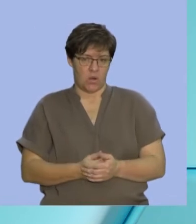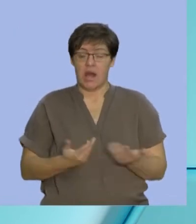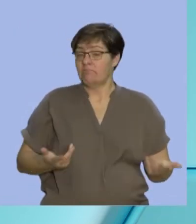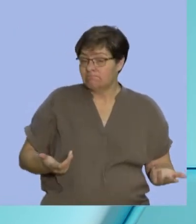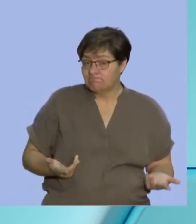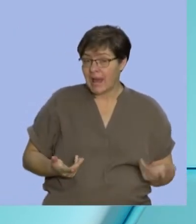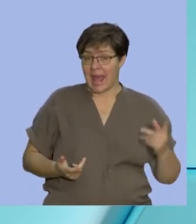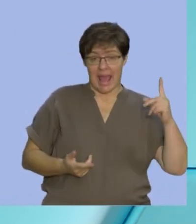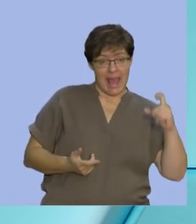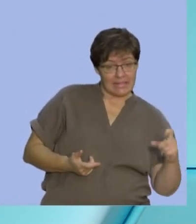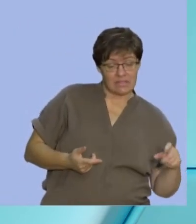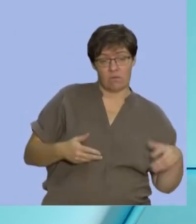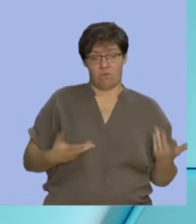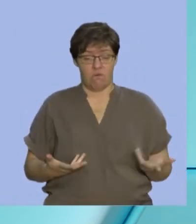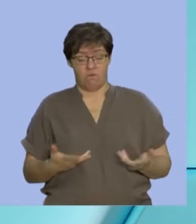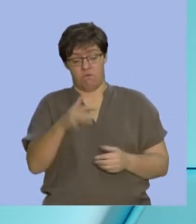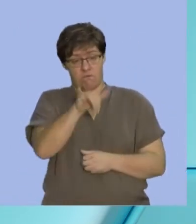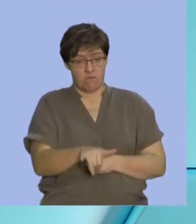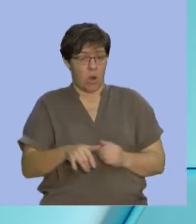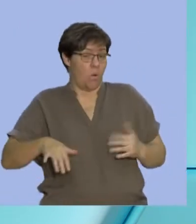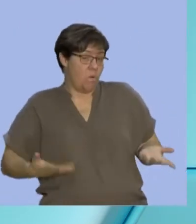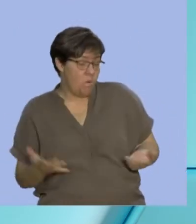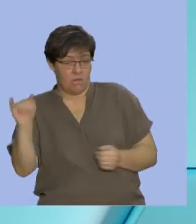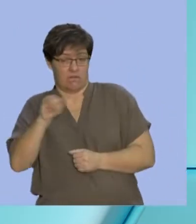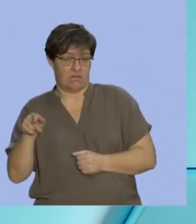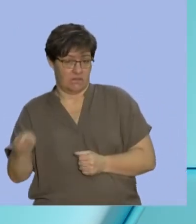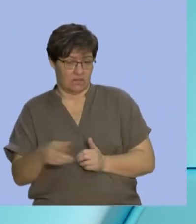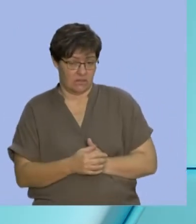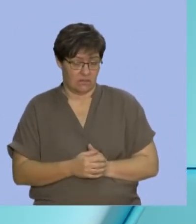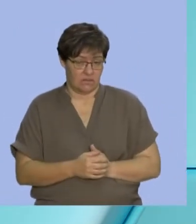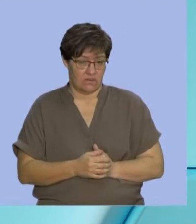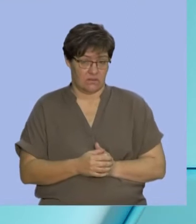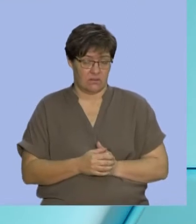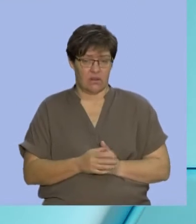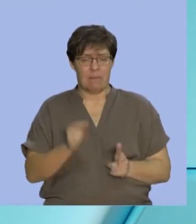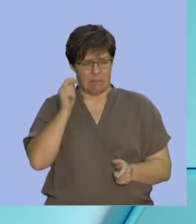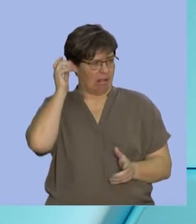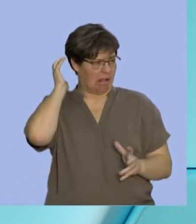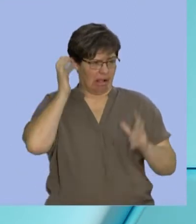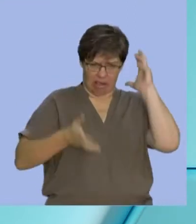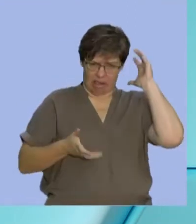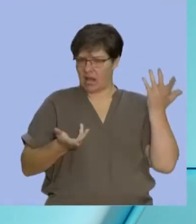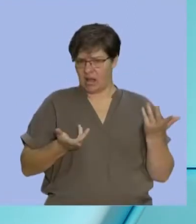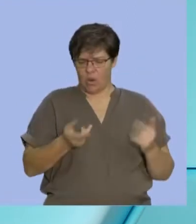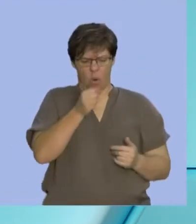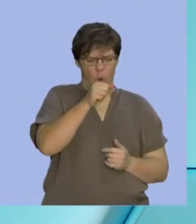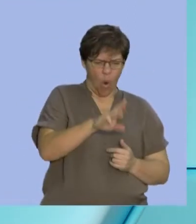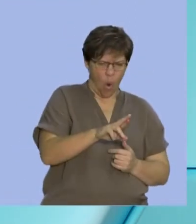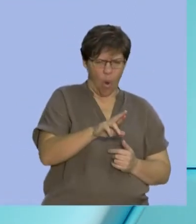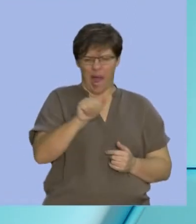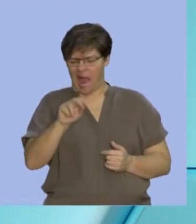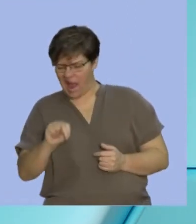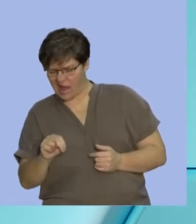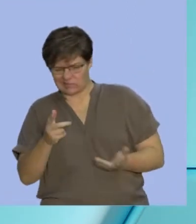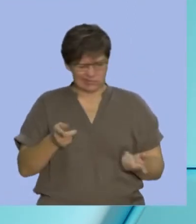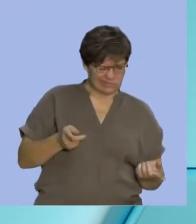X or in Y or in Z. People get very confused between the OR and the AND. And I